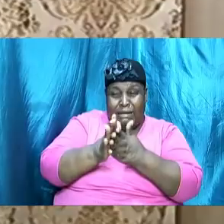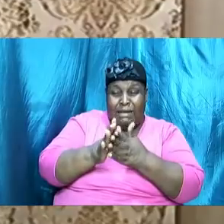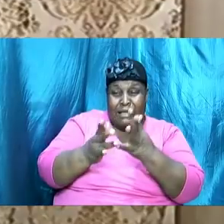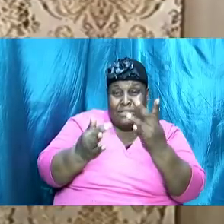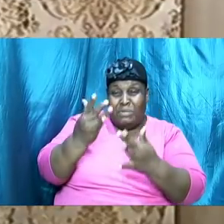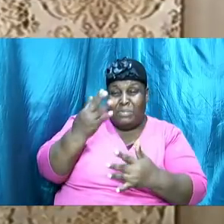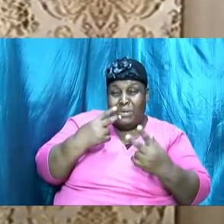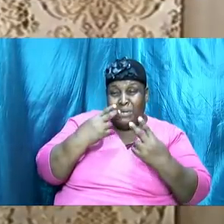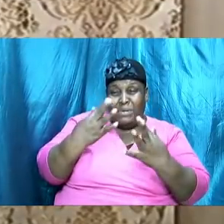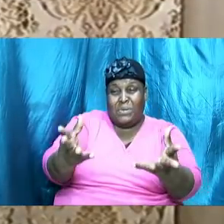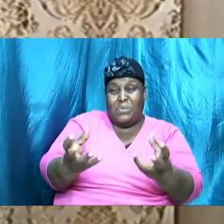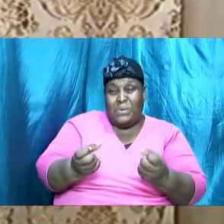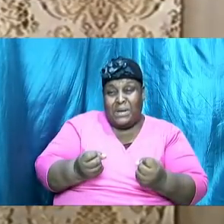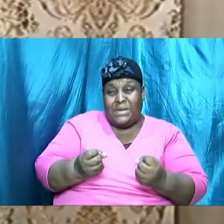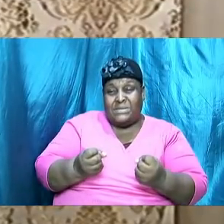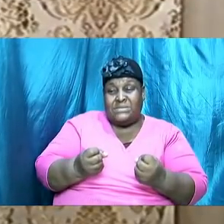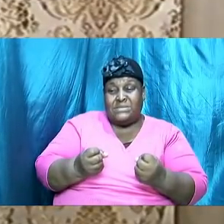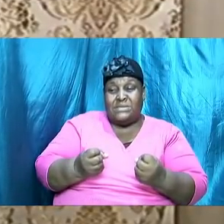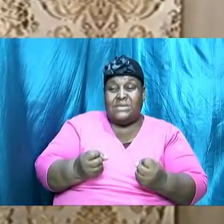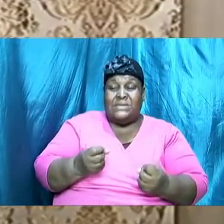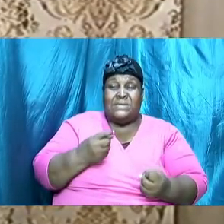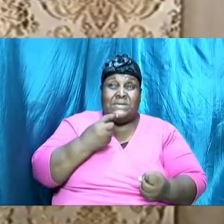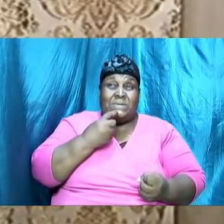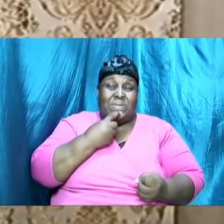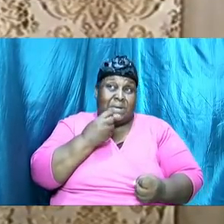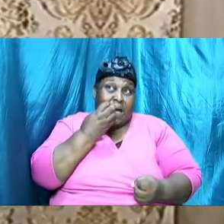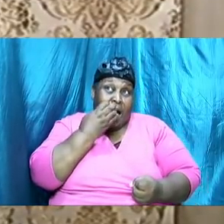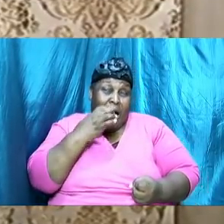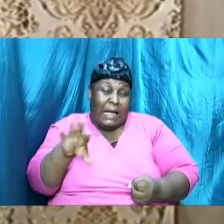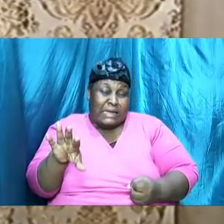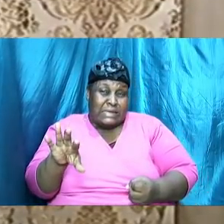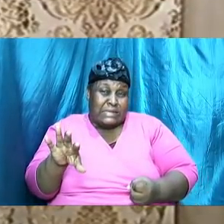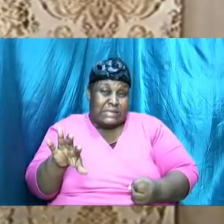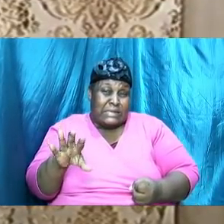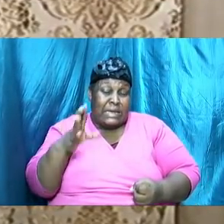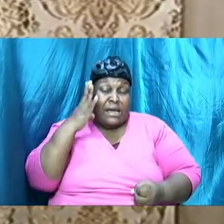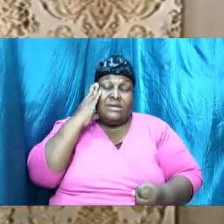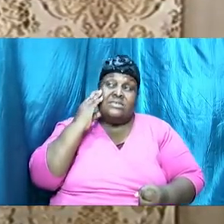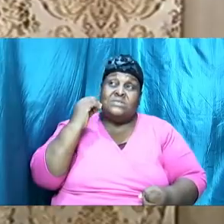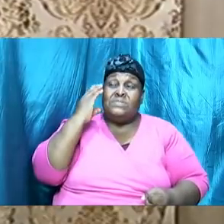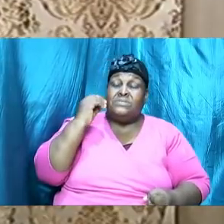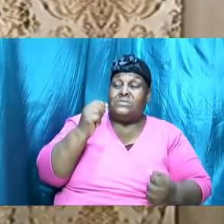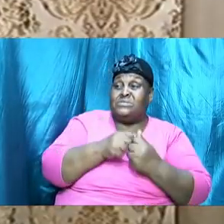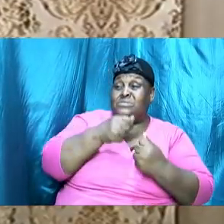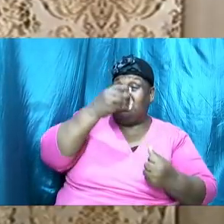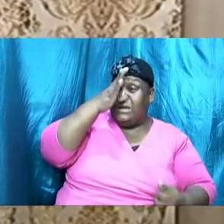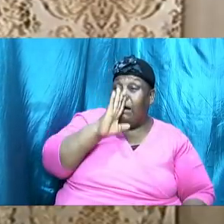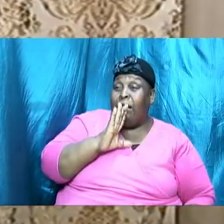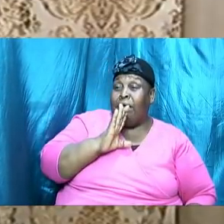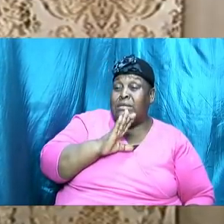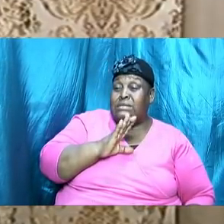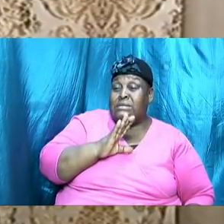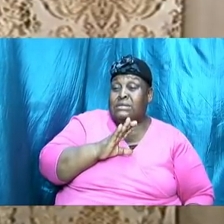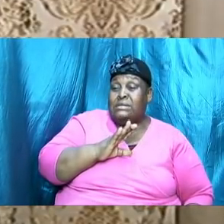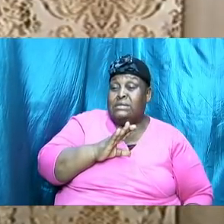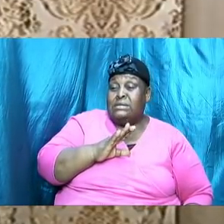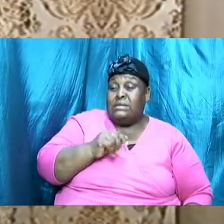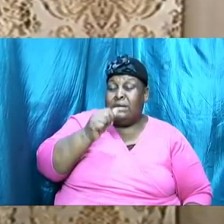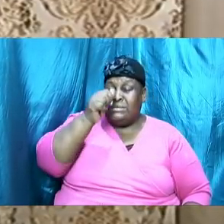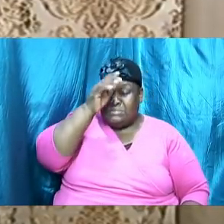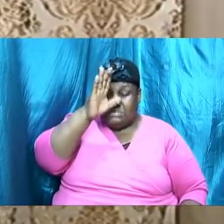desire the red hot experience with God and man